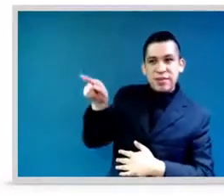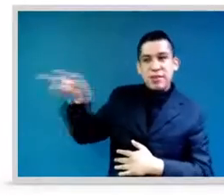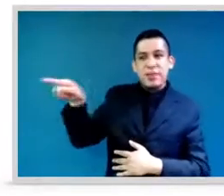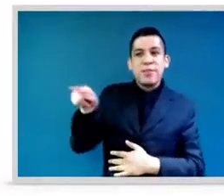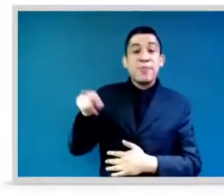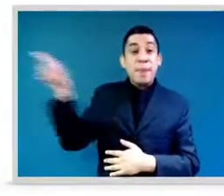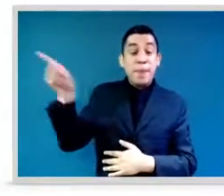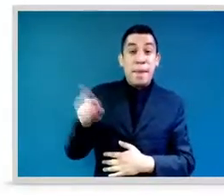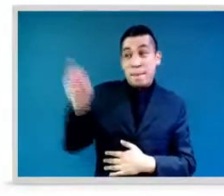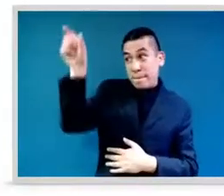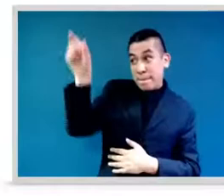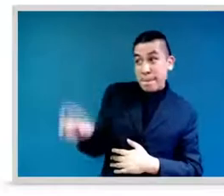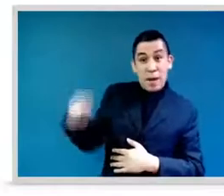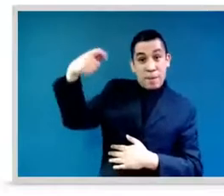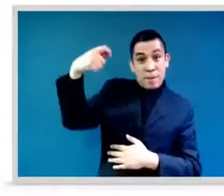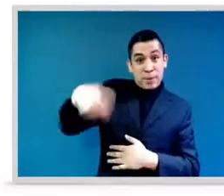nuestra historia. Muchas gracias.